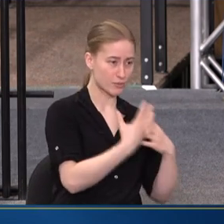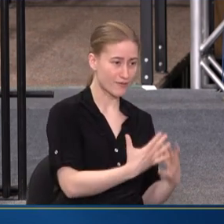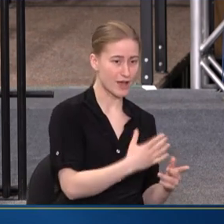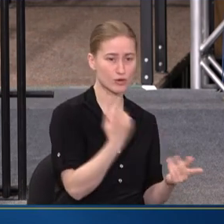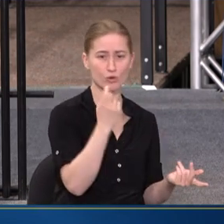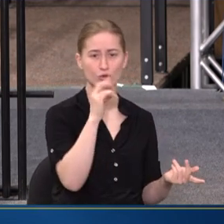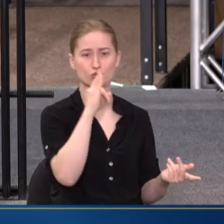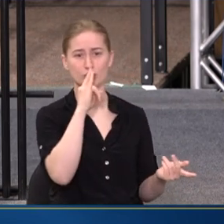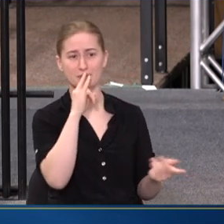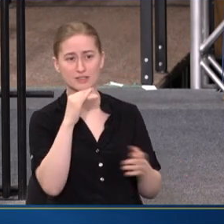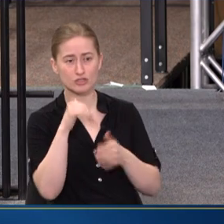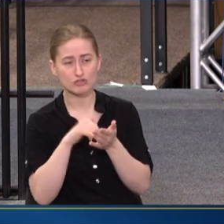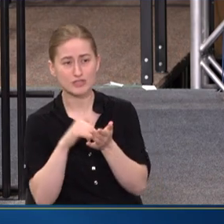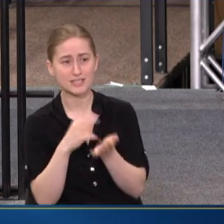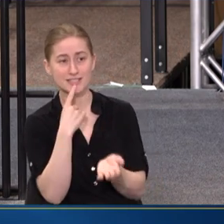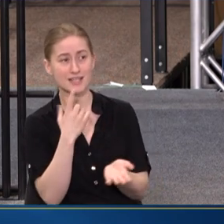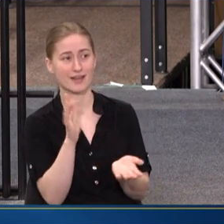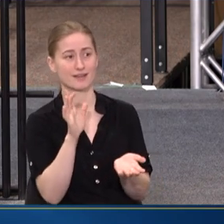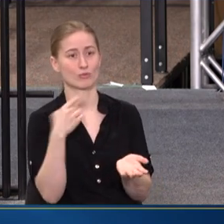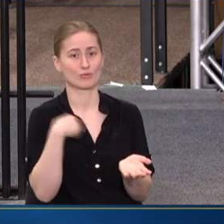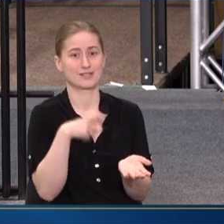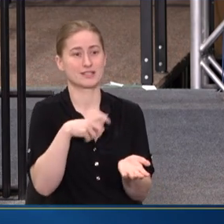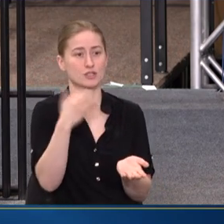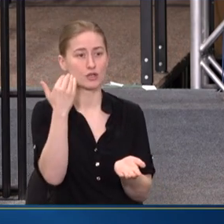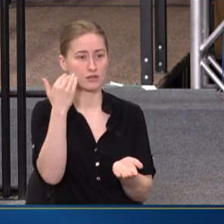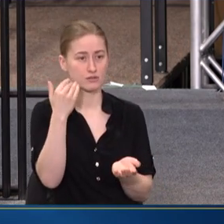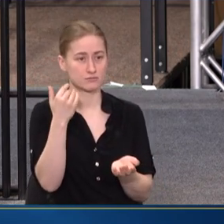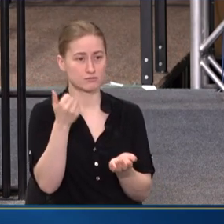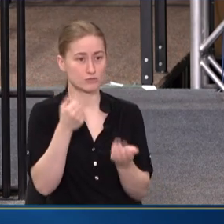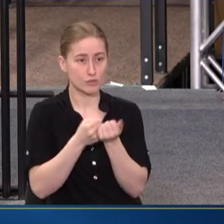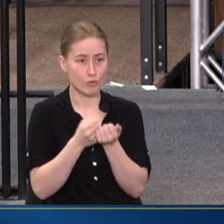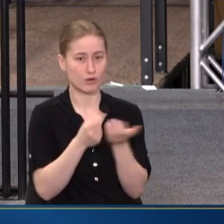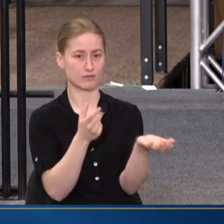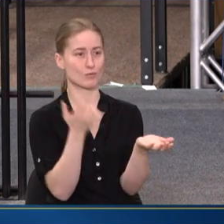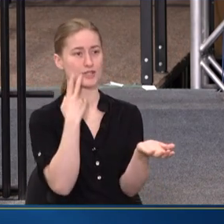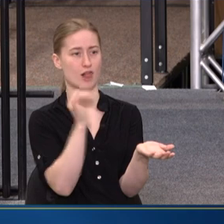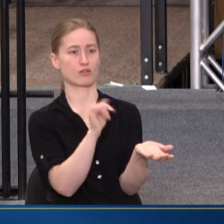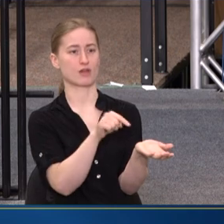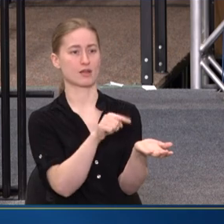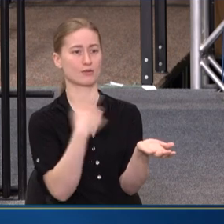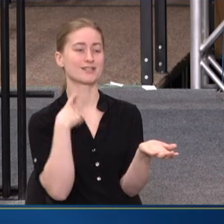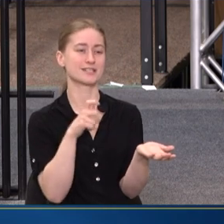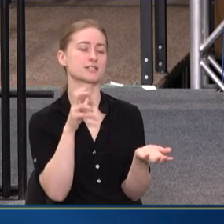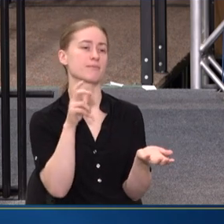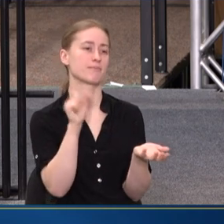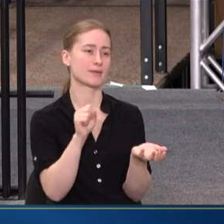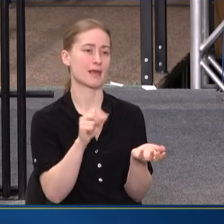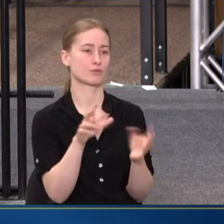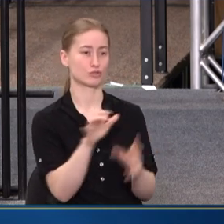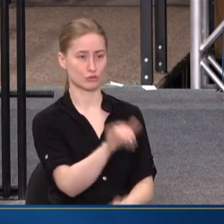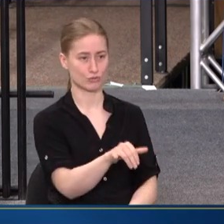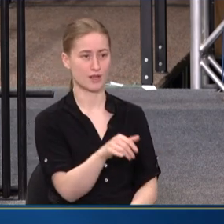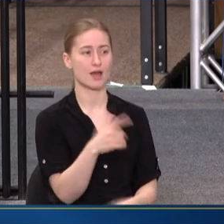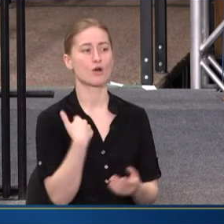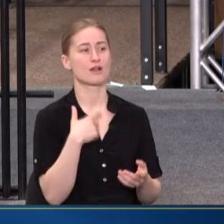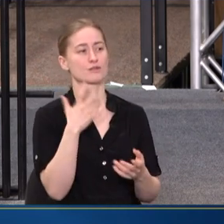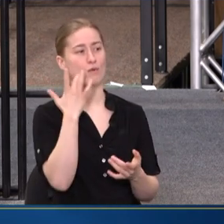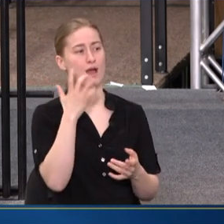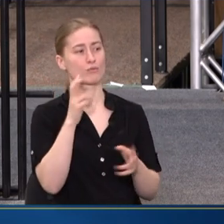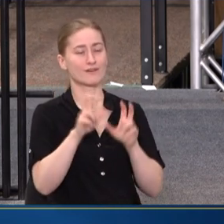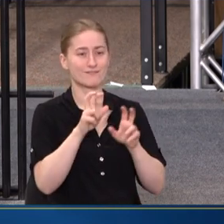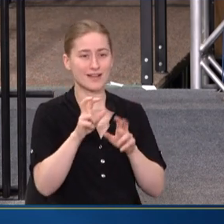THEIR PEDIATRICIAN AND SAYS THAT THEY NEED SUPPORT, WE NEED TO BE ABLE TO DO THAT. THAT'S WHY WE'RE INVESTING IN TRAINING